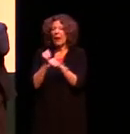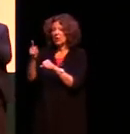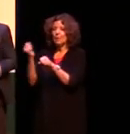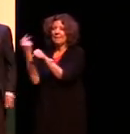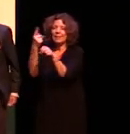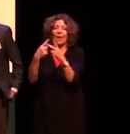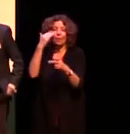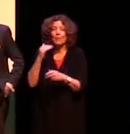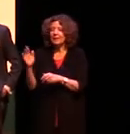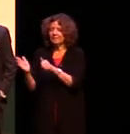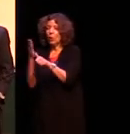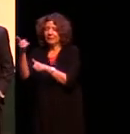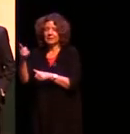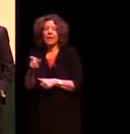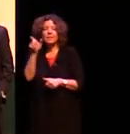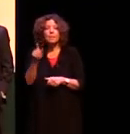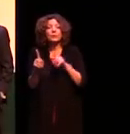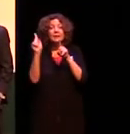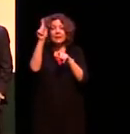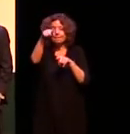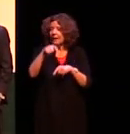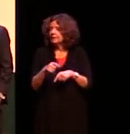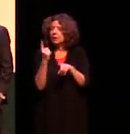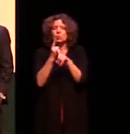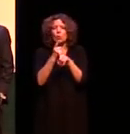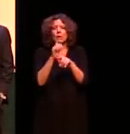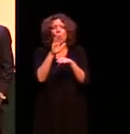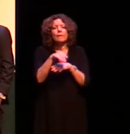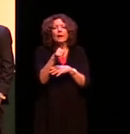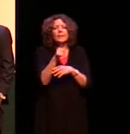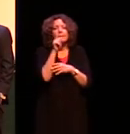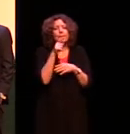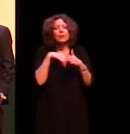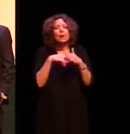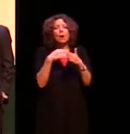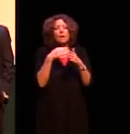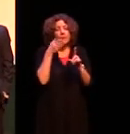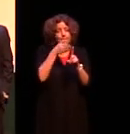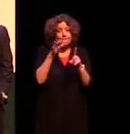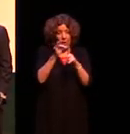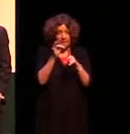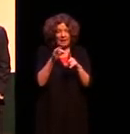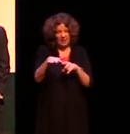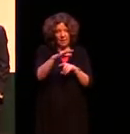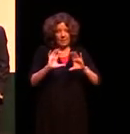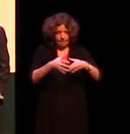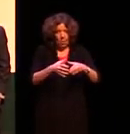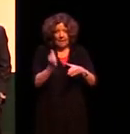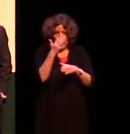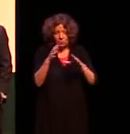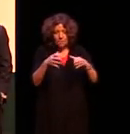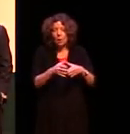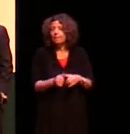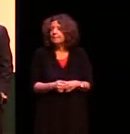uh person up the back was talking about the bottom medical people parramatta well the bottom medical means